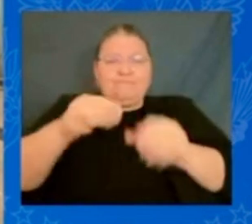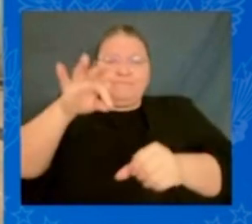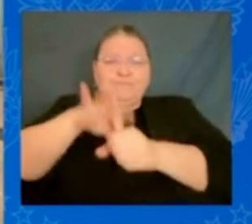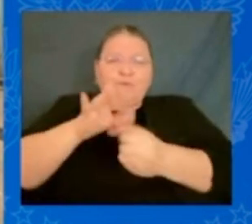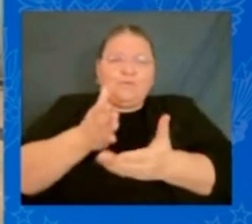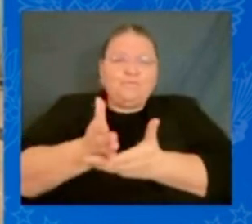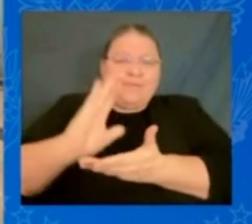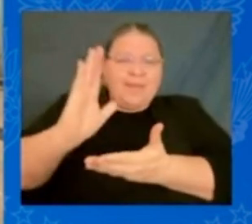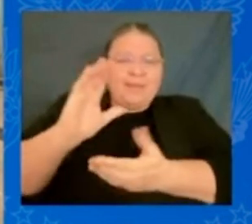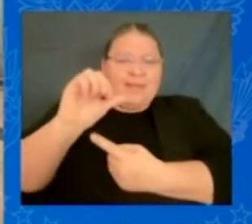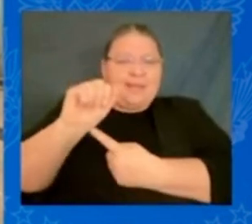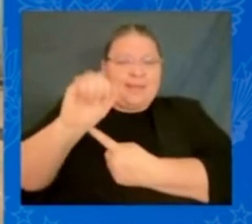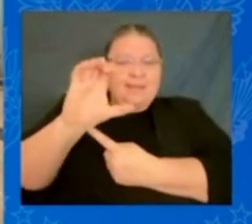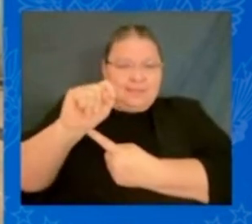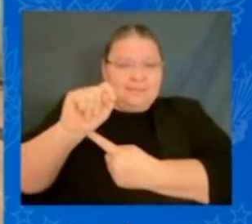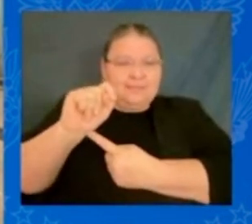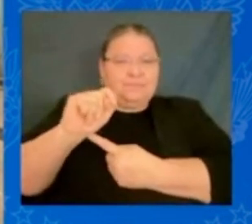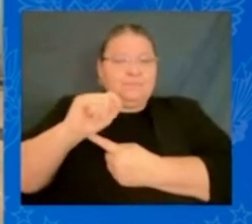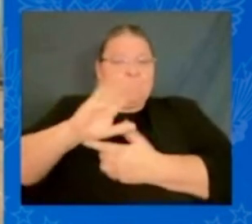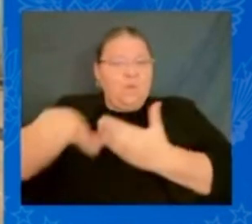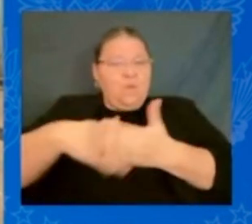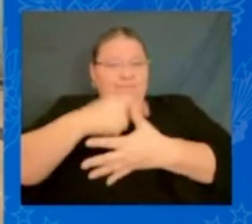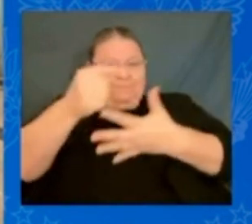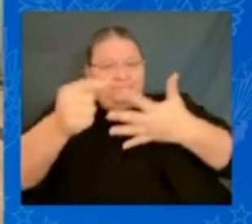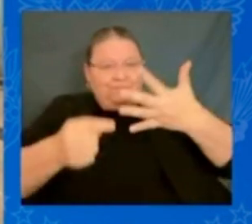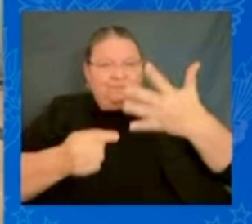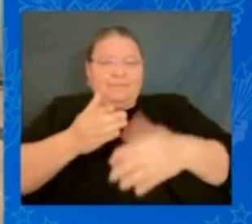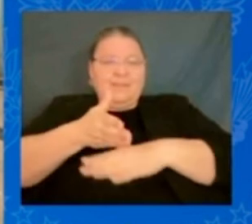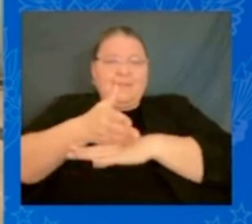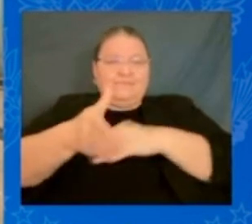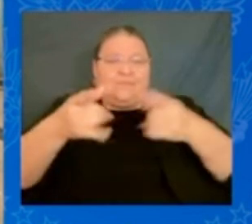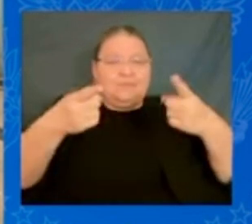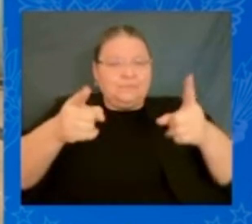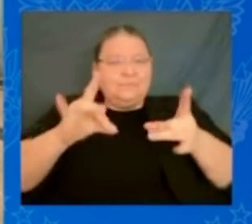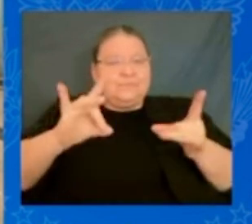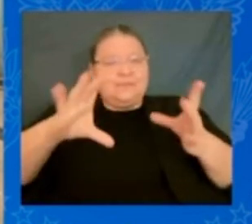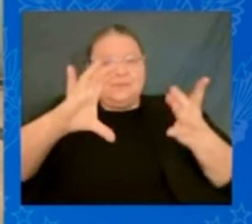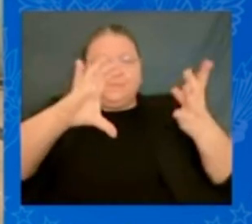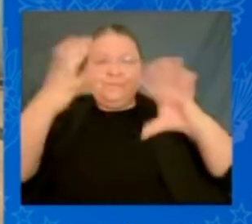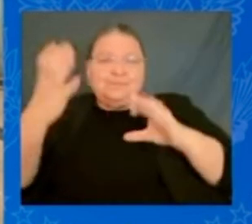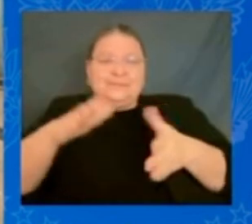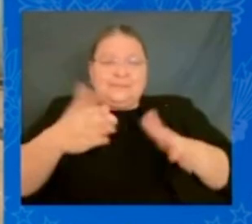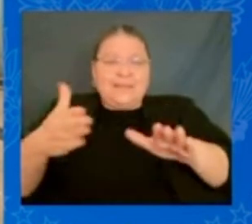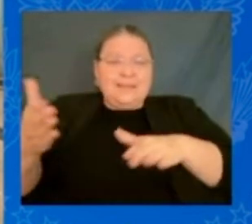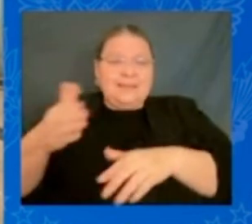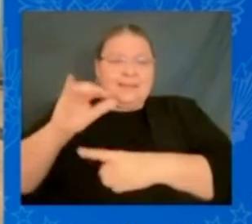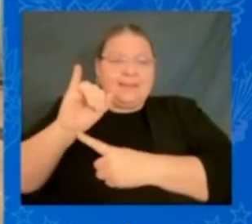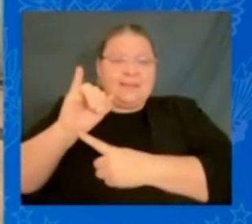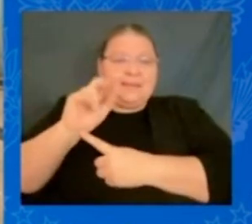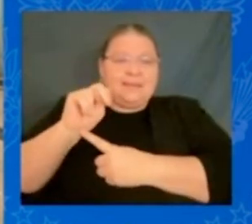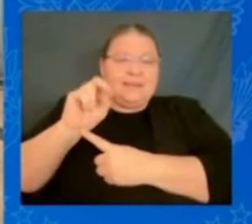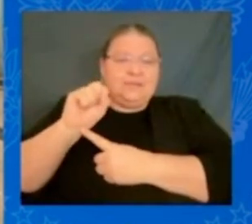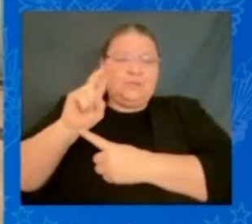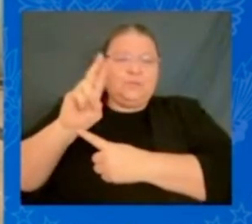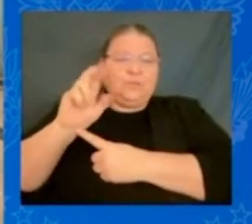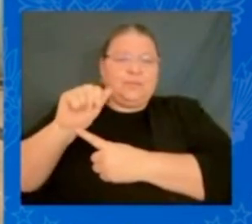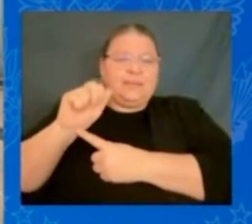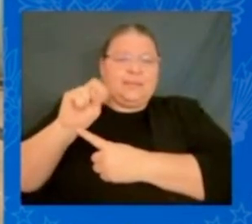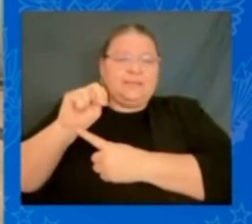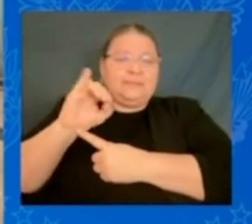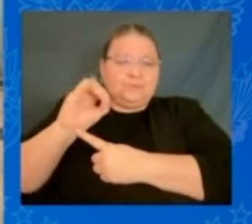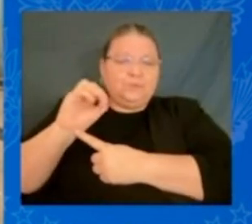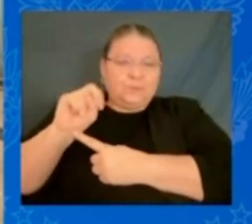after a deadly insurrection on January the 6th. We must remain vigilant. In